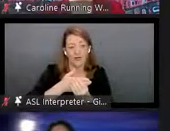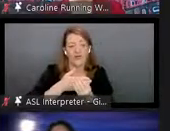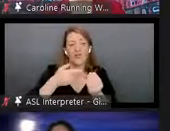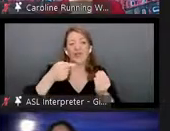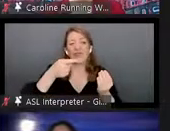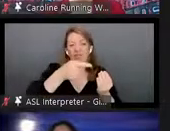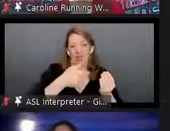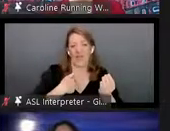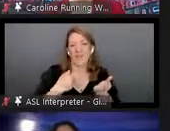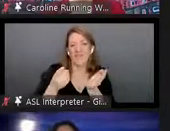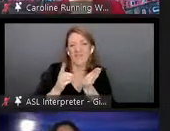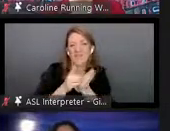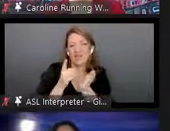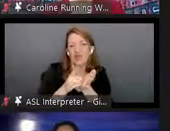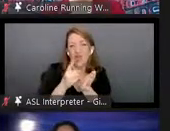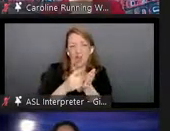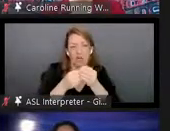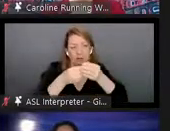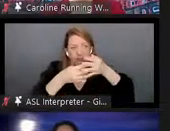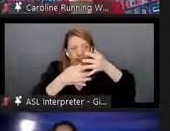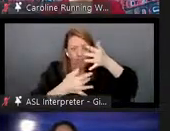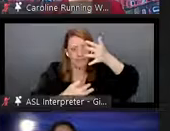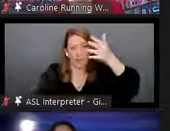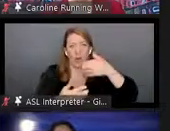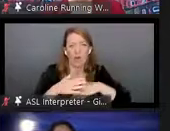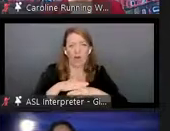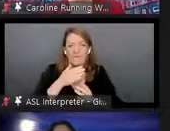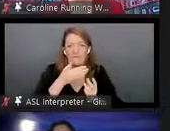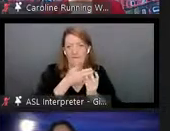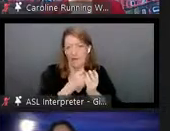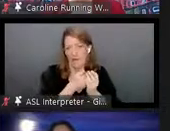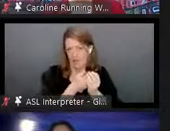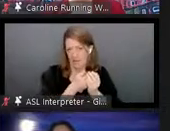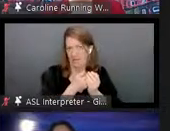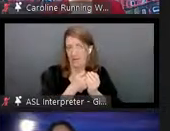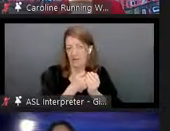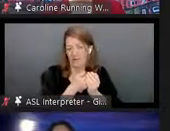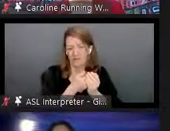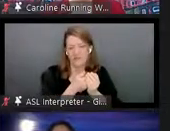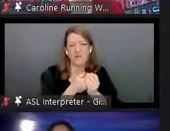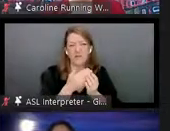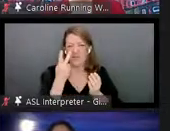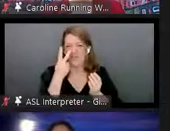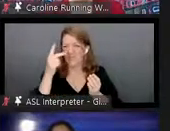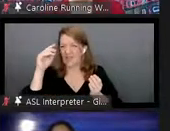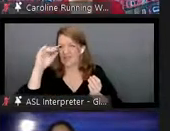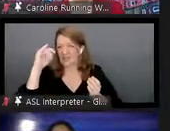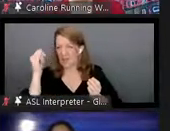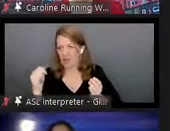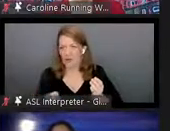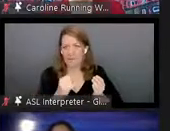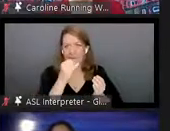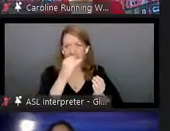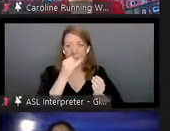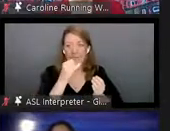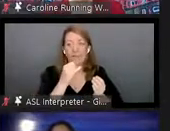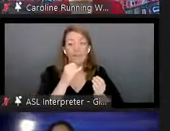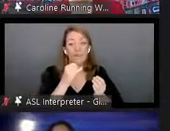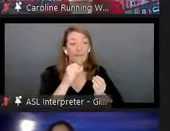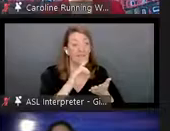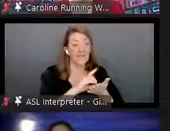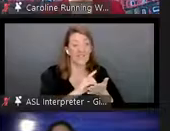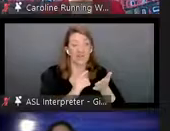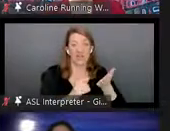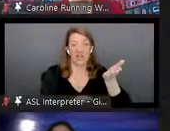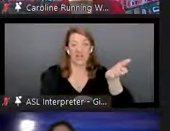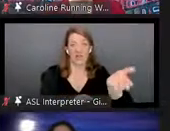file and this is how it works so i was describing earlier in the diagram uh the dictionary that's the dictionary here so if you